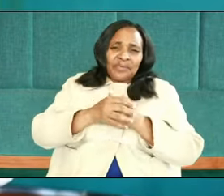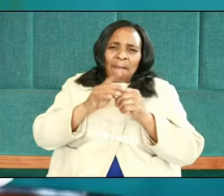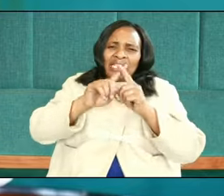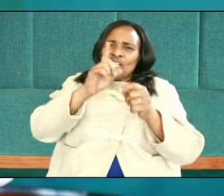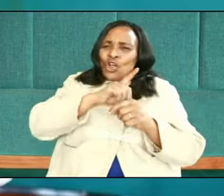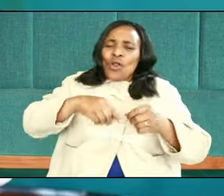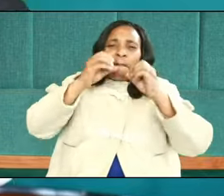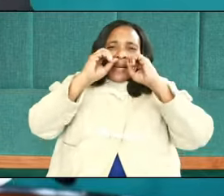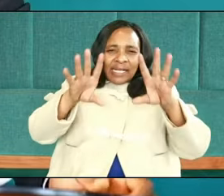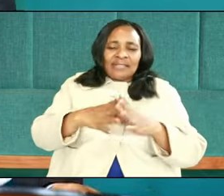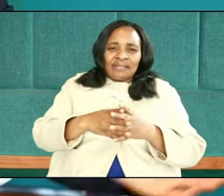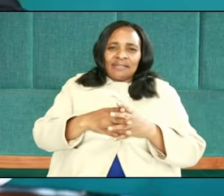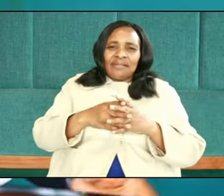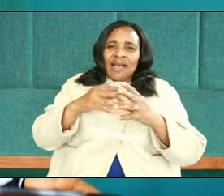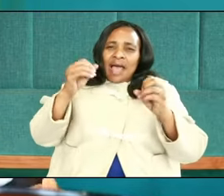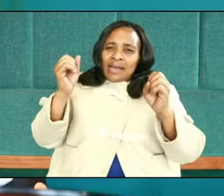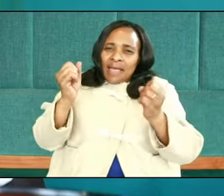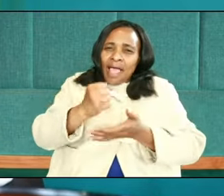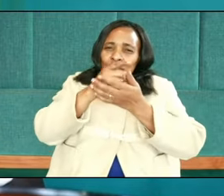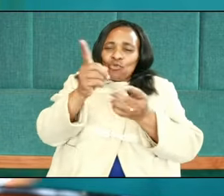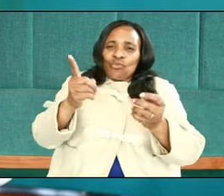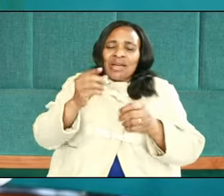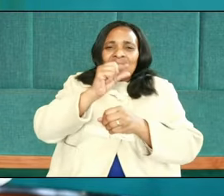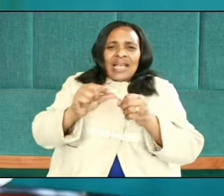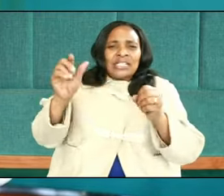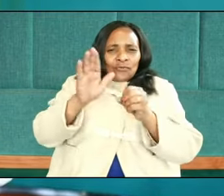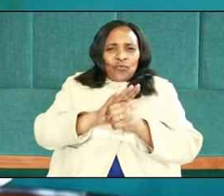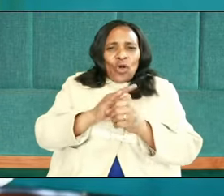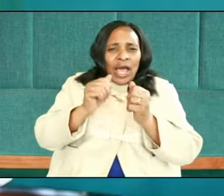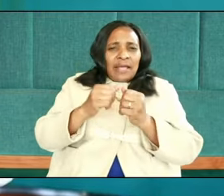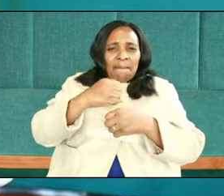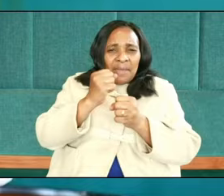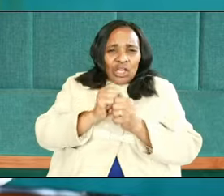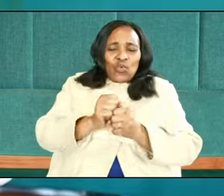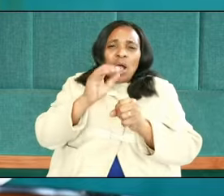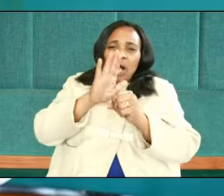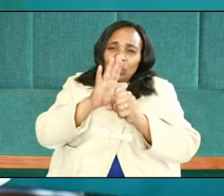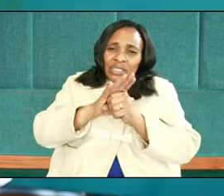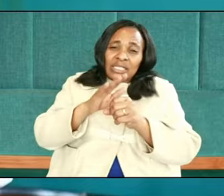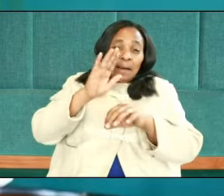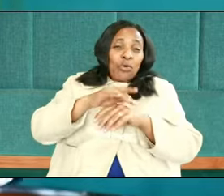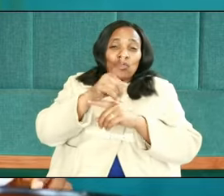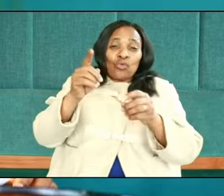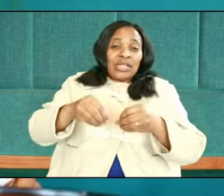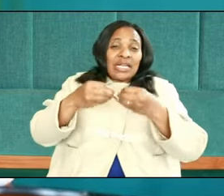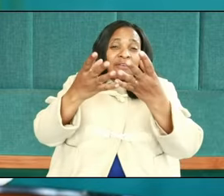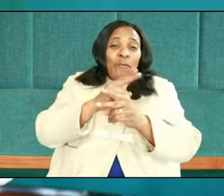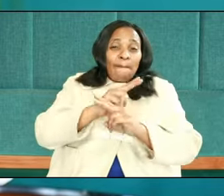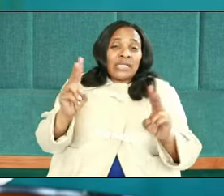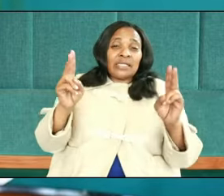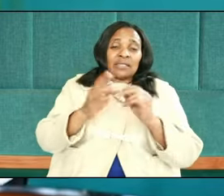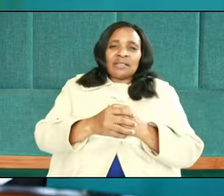you. The Lord make his face to shine on you and be gracious to you. The Lord lift up his continence upon you and give you peace.